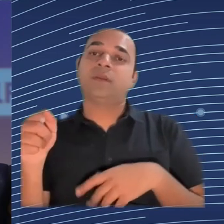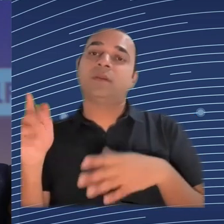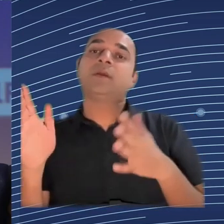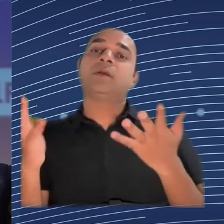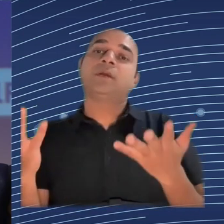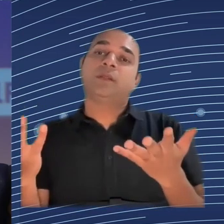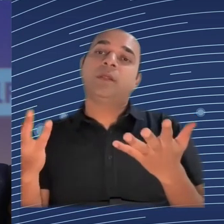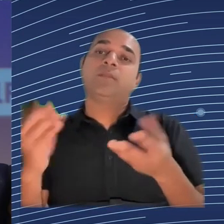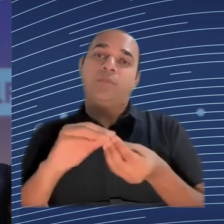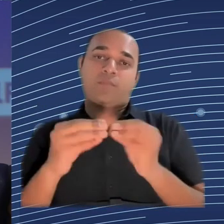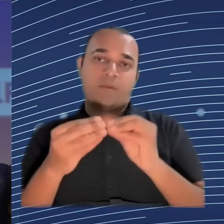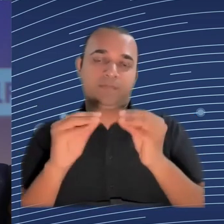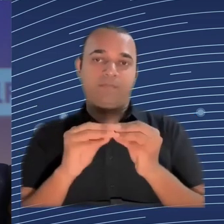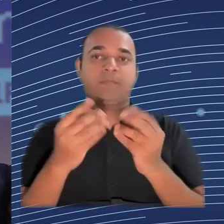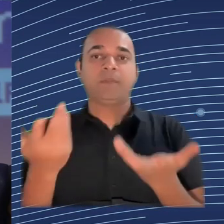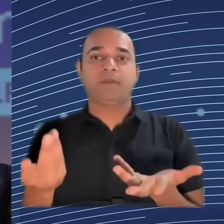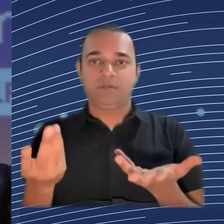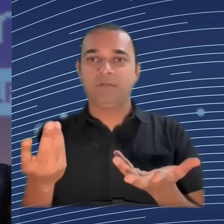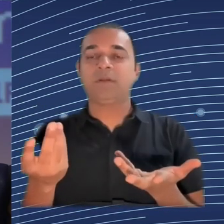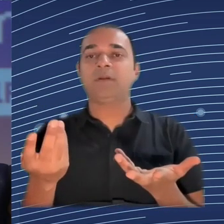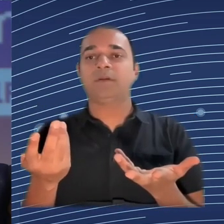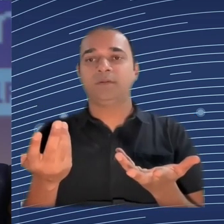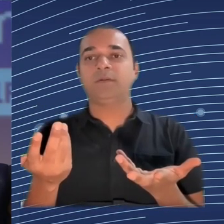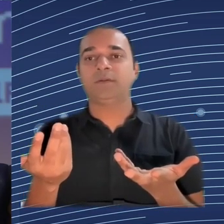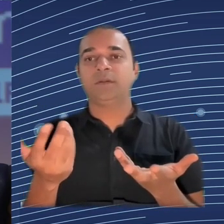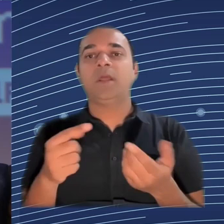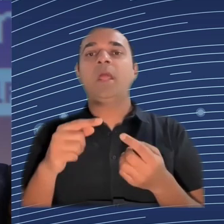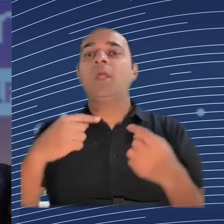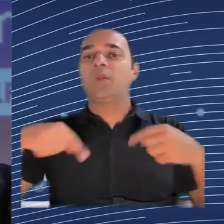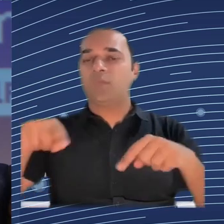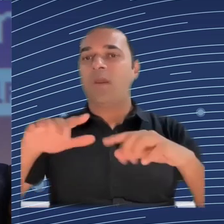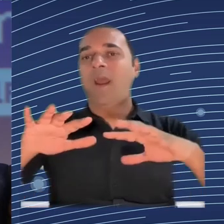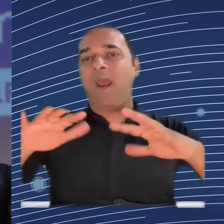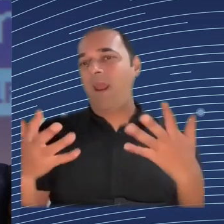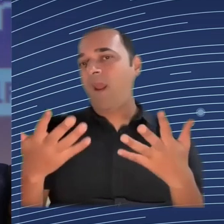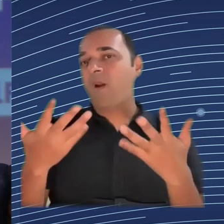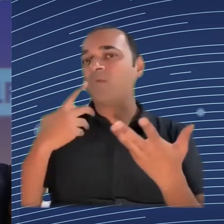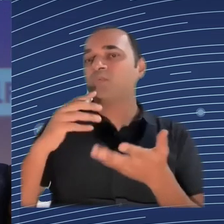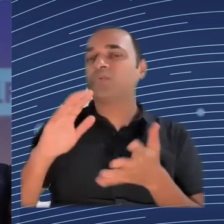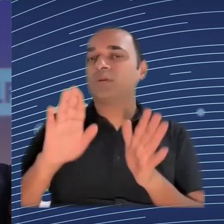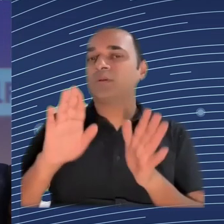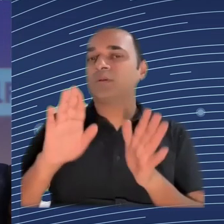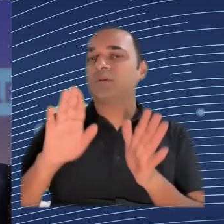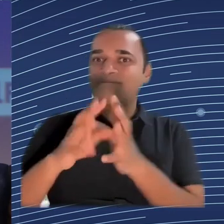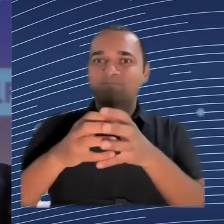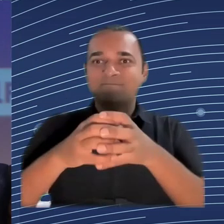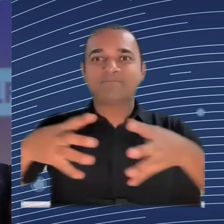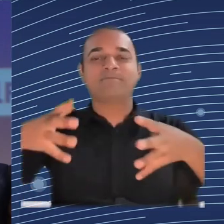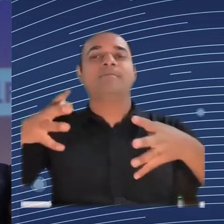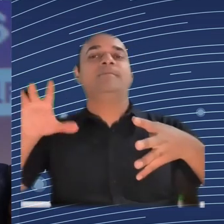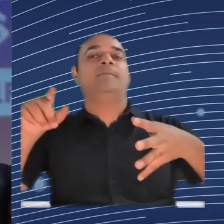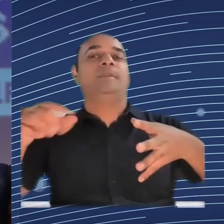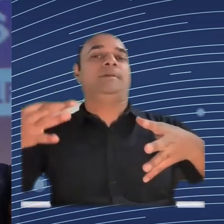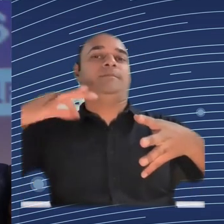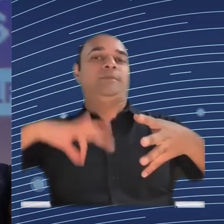financially in addition to how it correlates to our business values. So